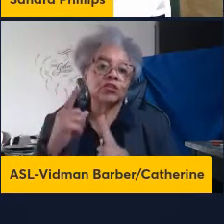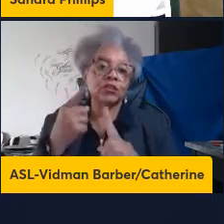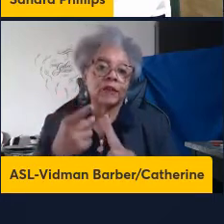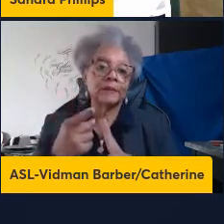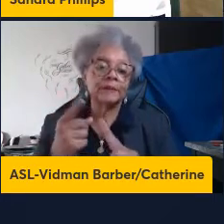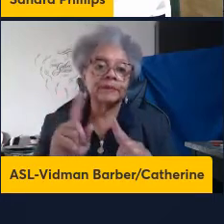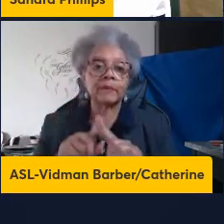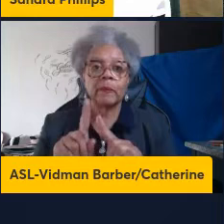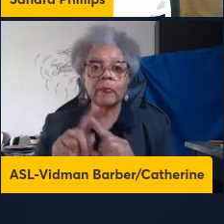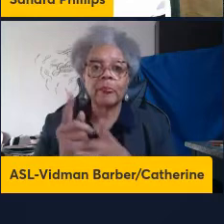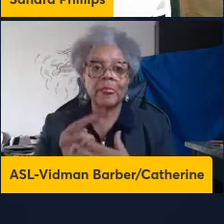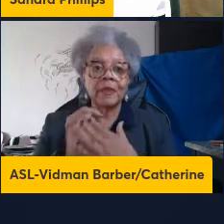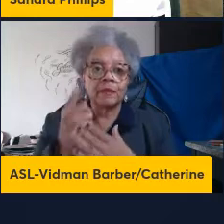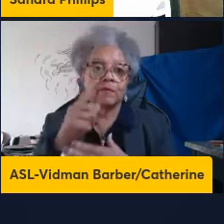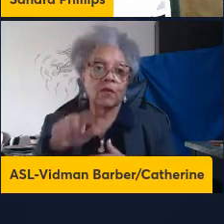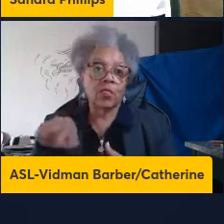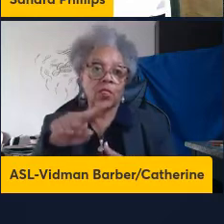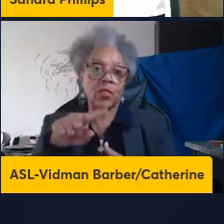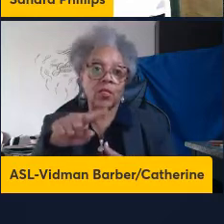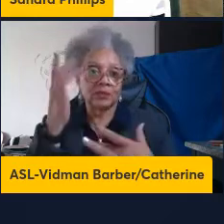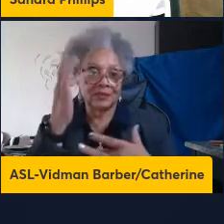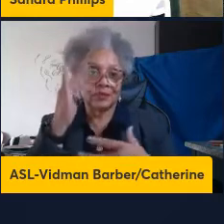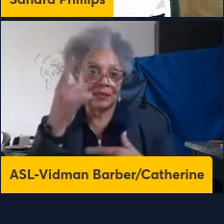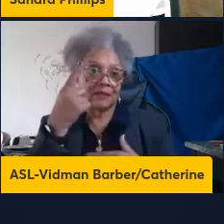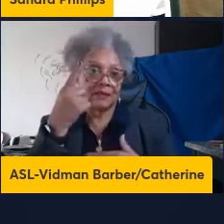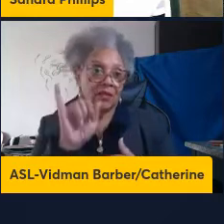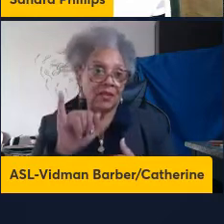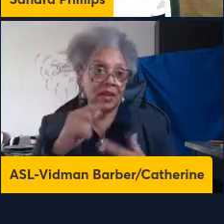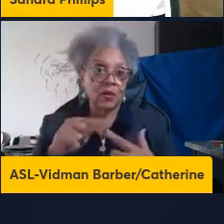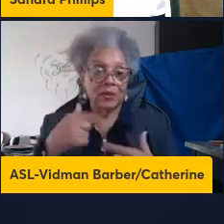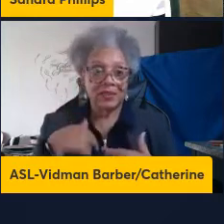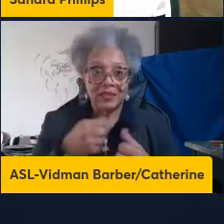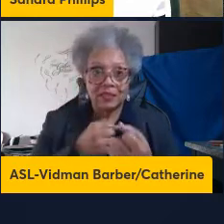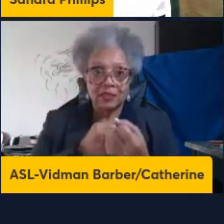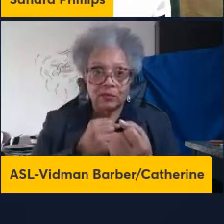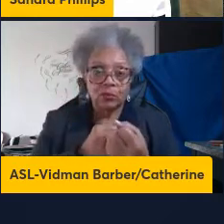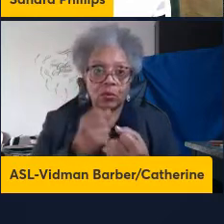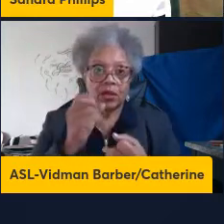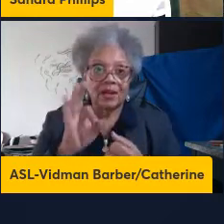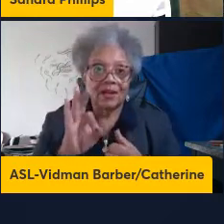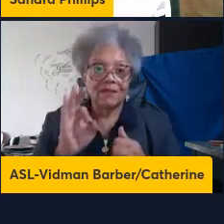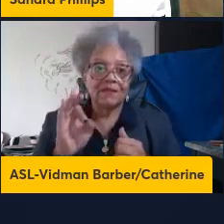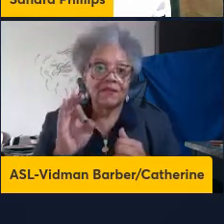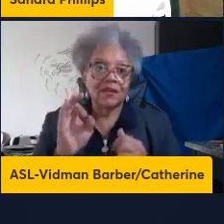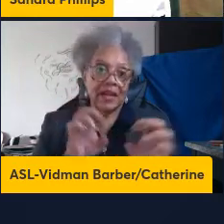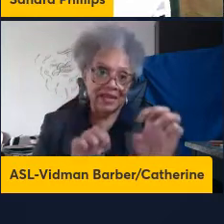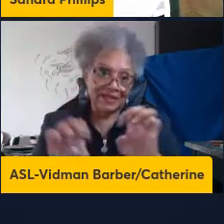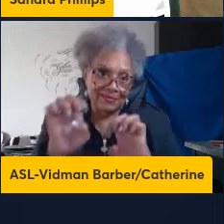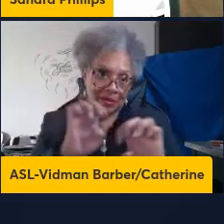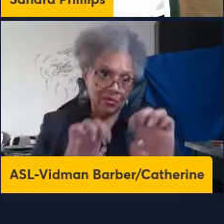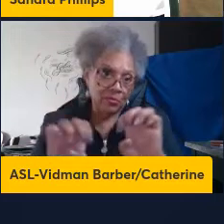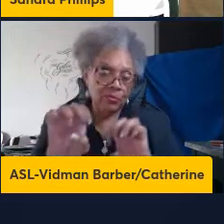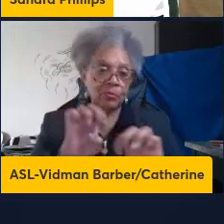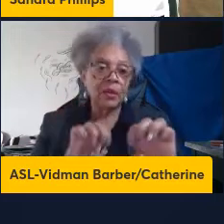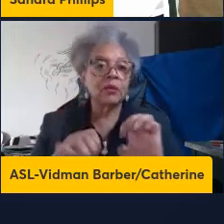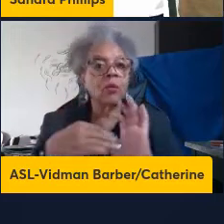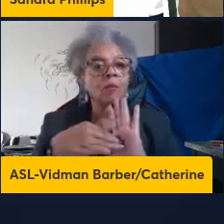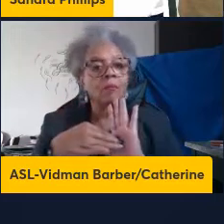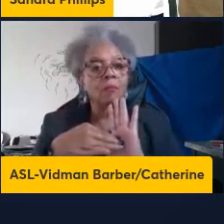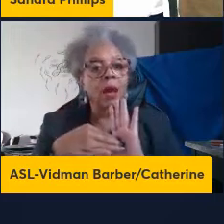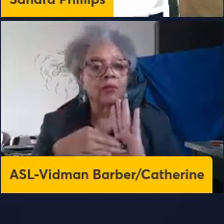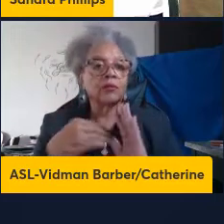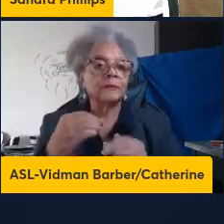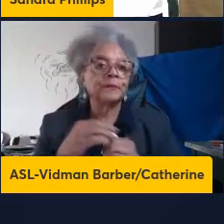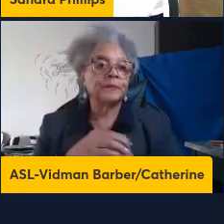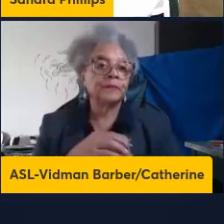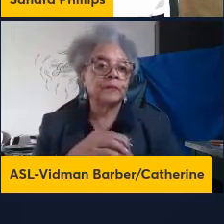for those diseases. And for this, we need the support of experimental models. And some of,